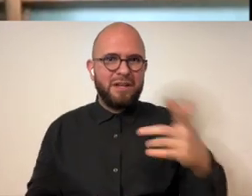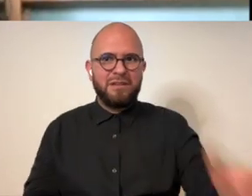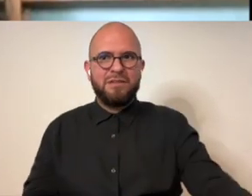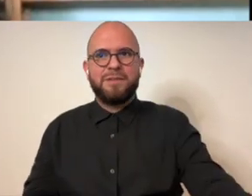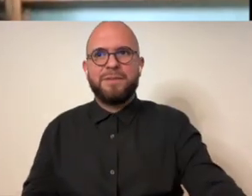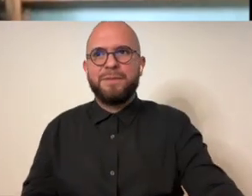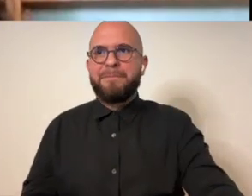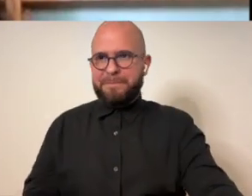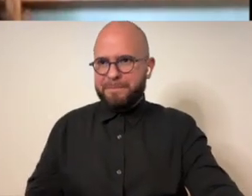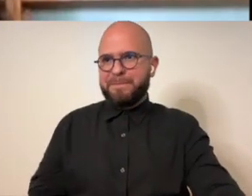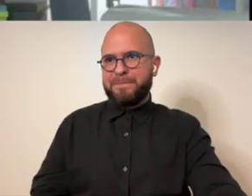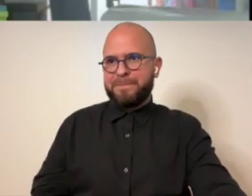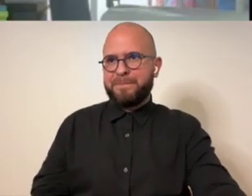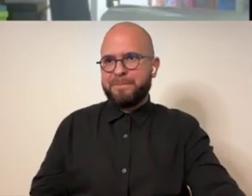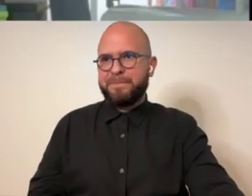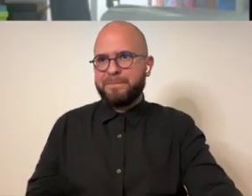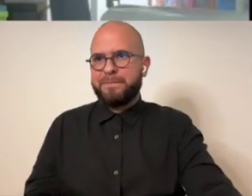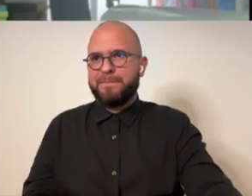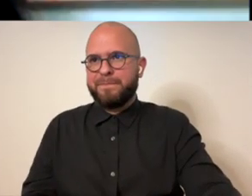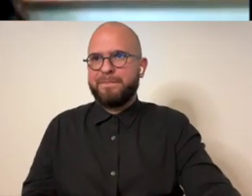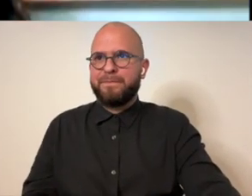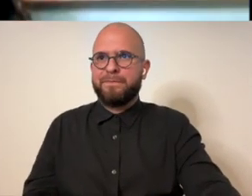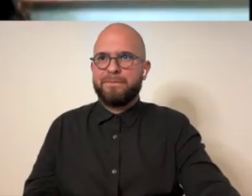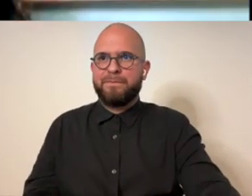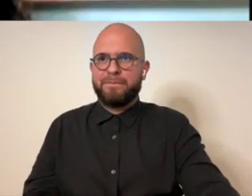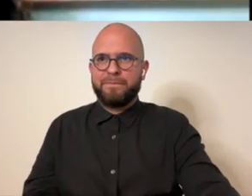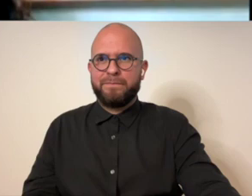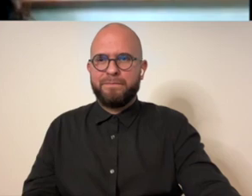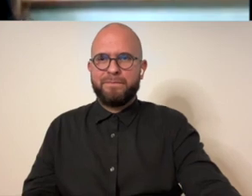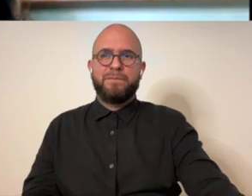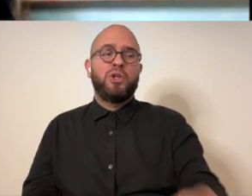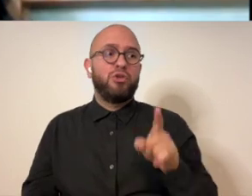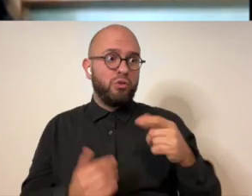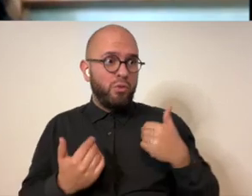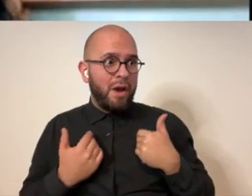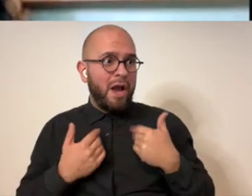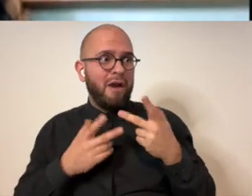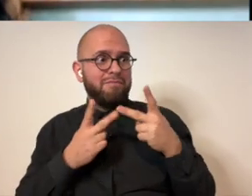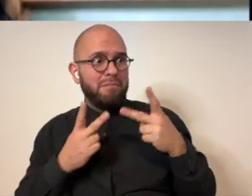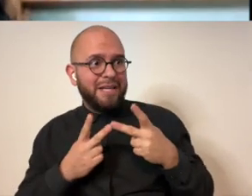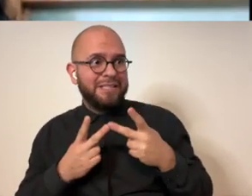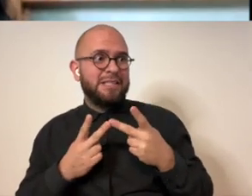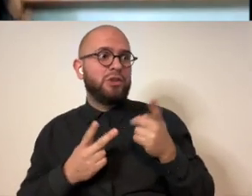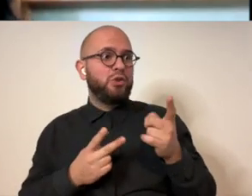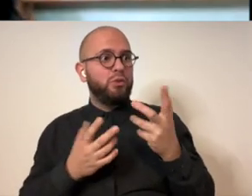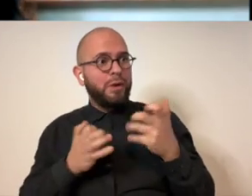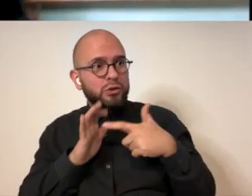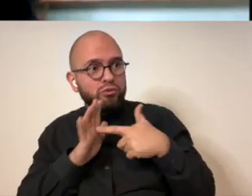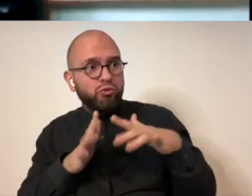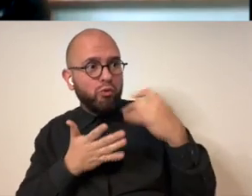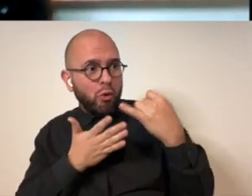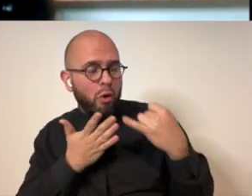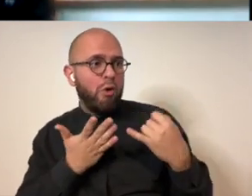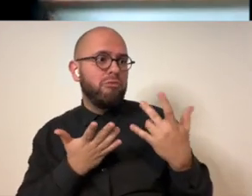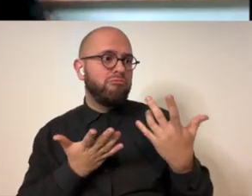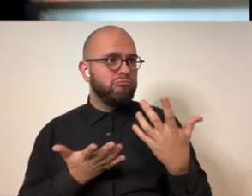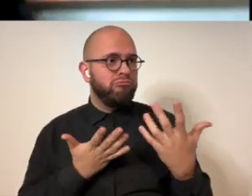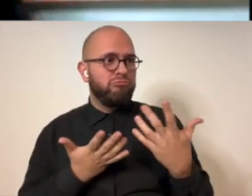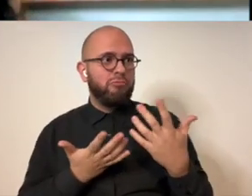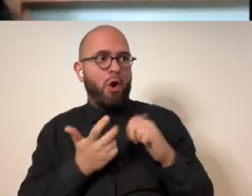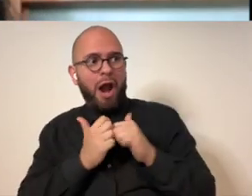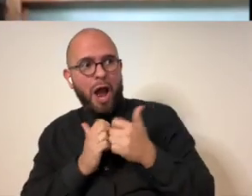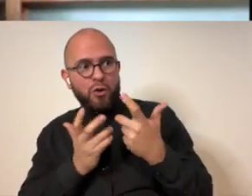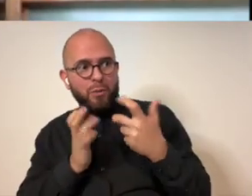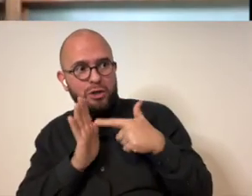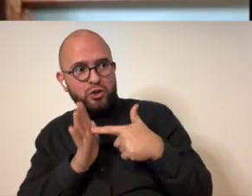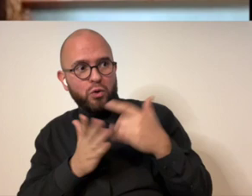to experience it exactly yeah do you have places that you would like ways that you would like your art to be shown or places